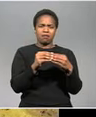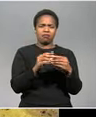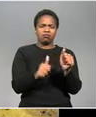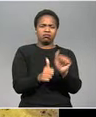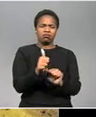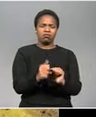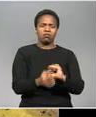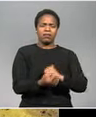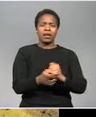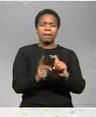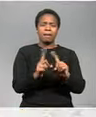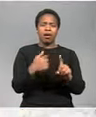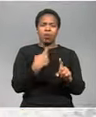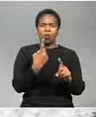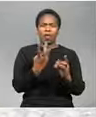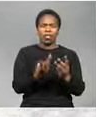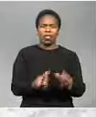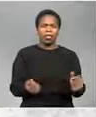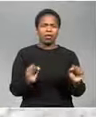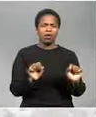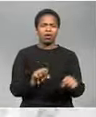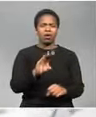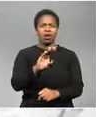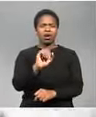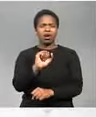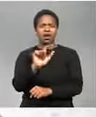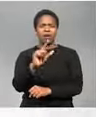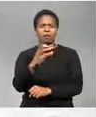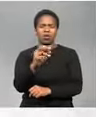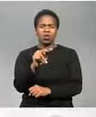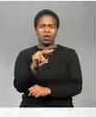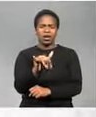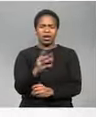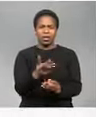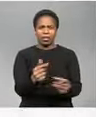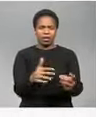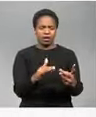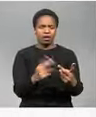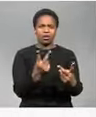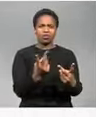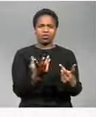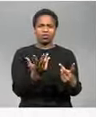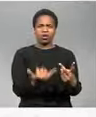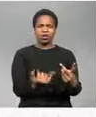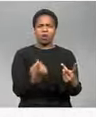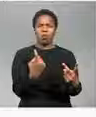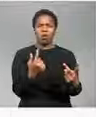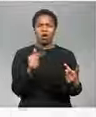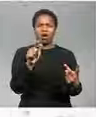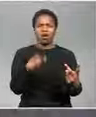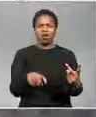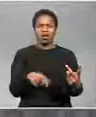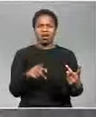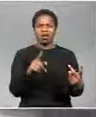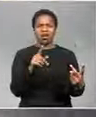we understand he disappeared in an area known as the balcony there was another shock earlier in the day Indian climber Ravi